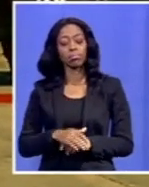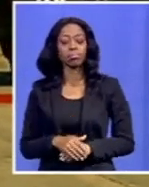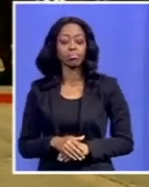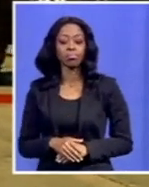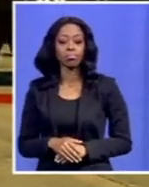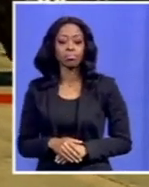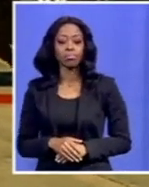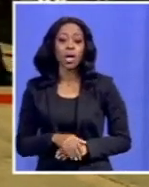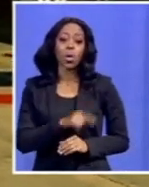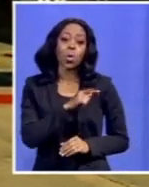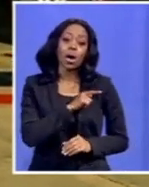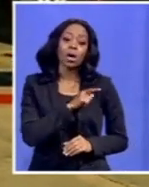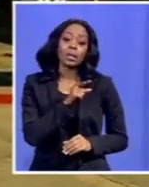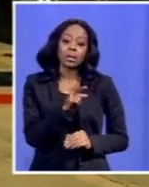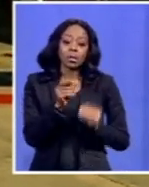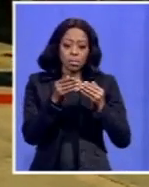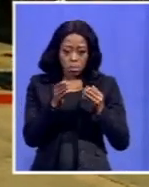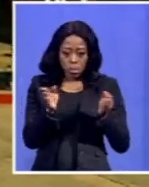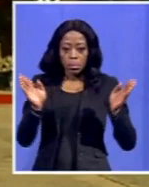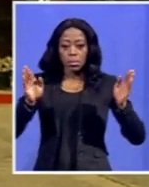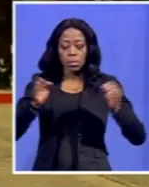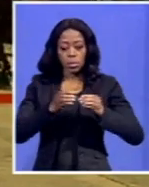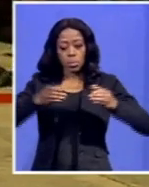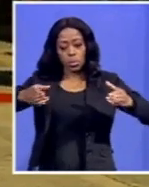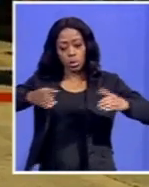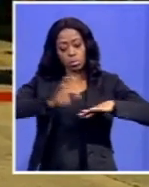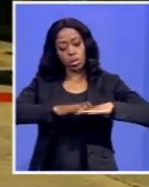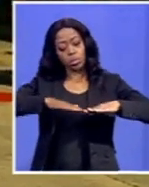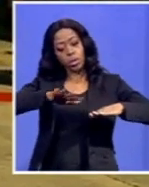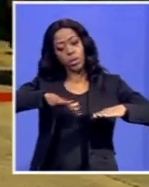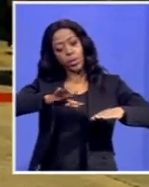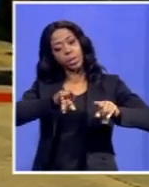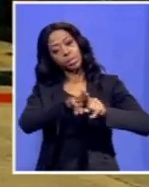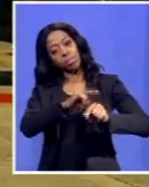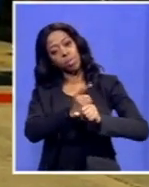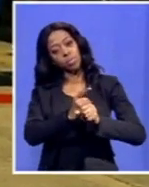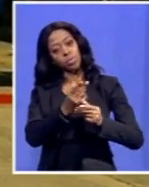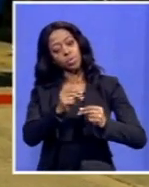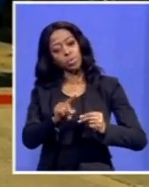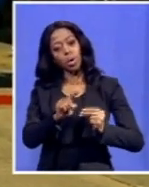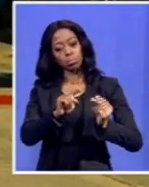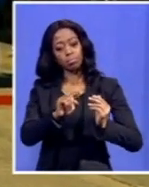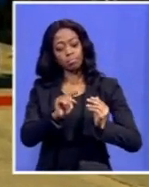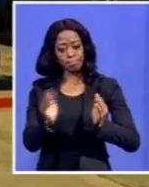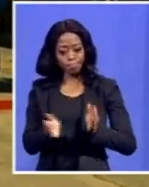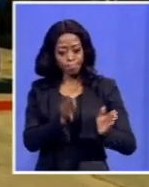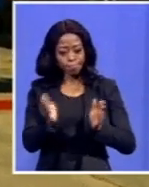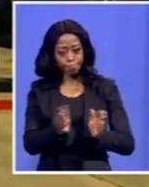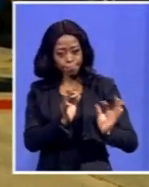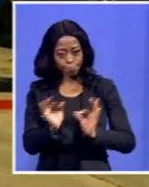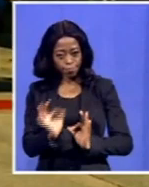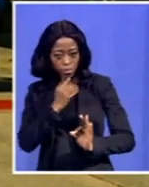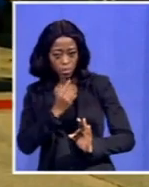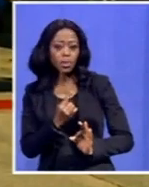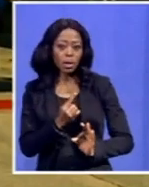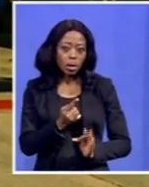Because it's a broader area and we have also done our recognizance that we